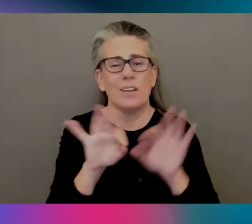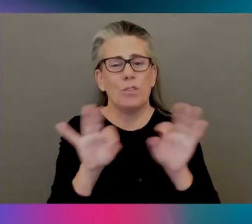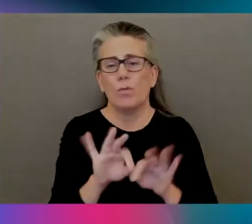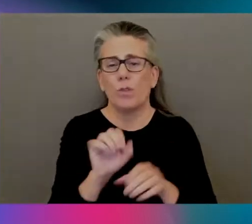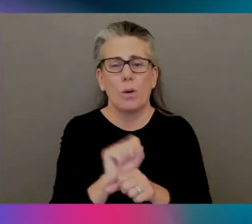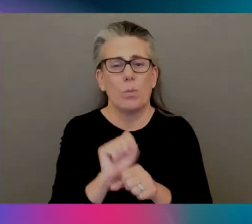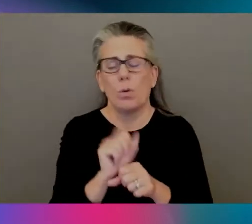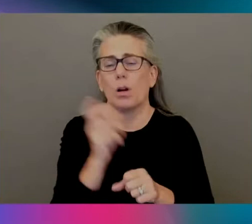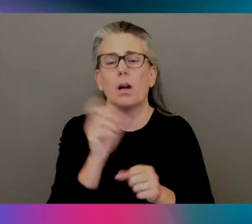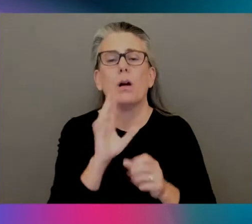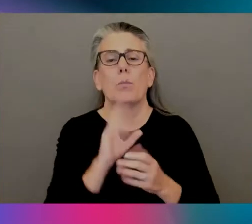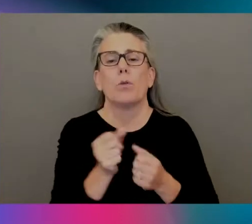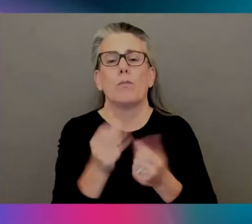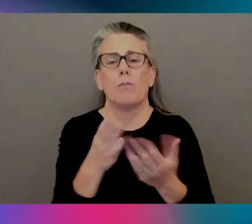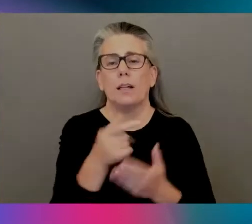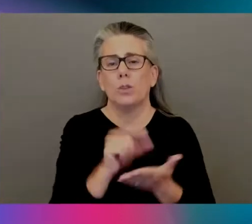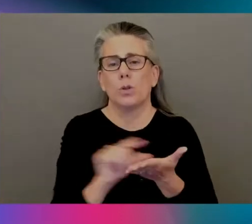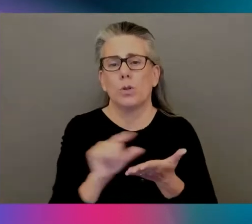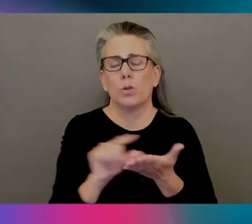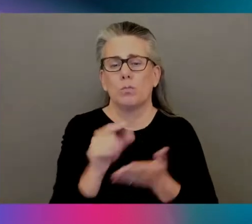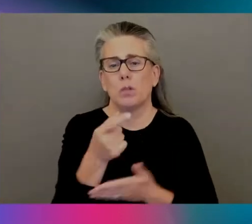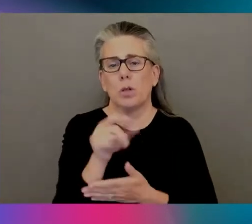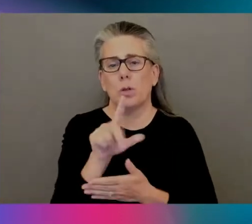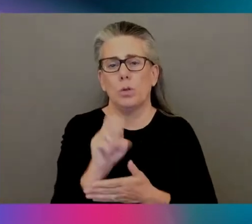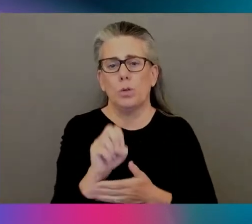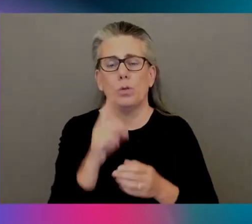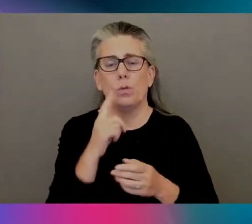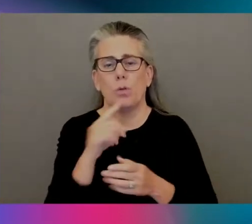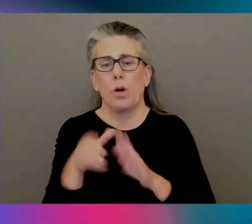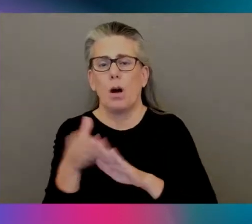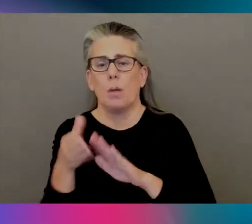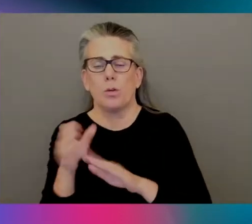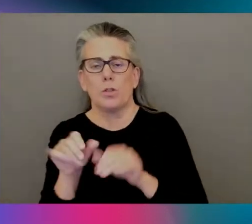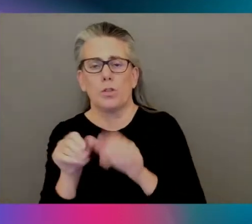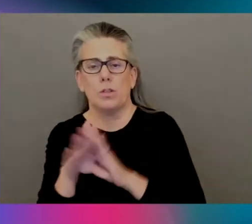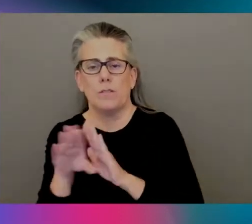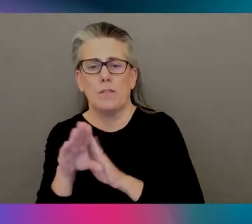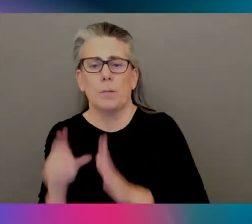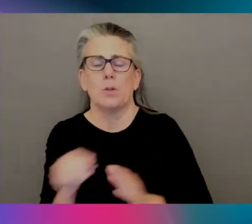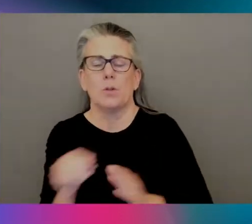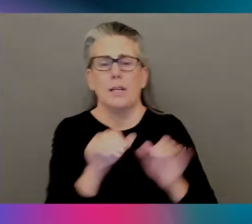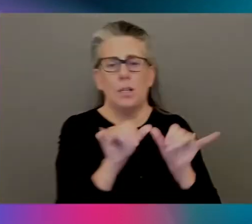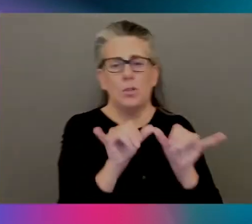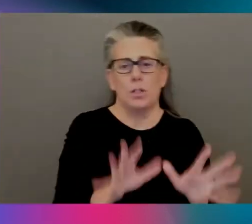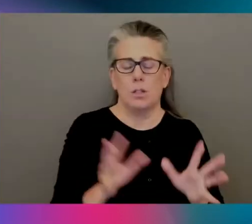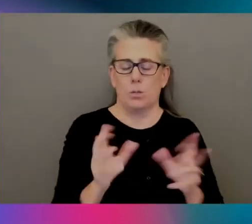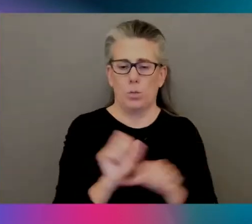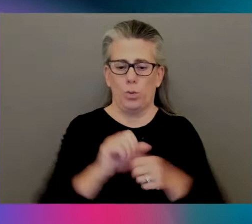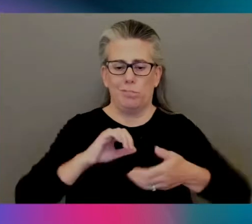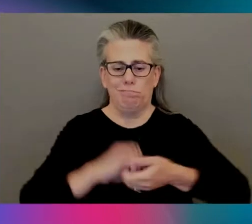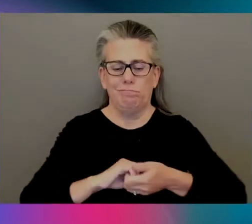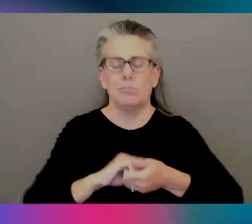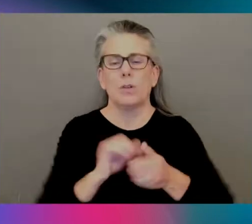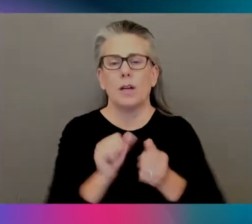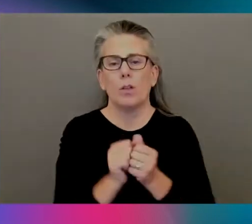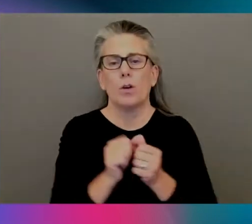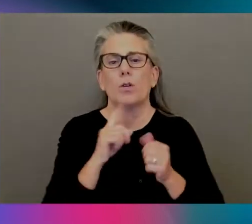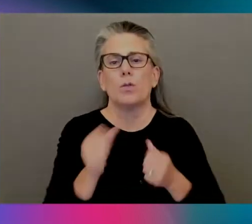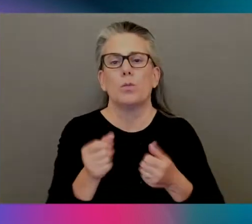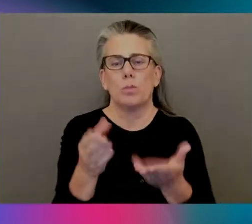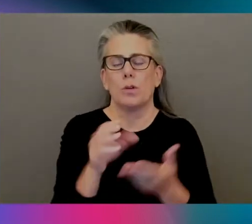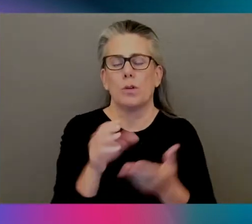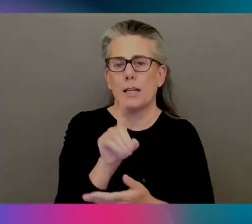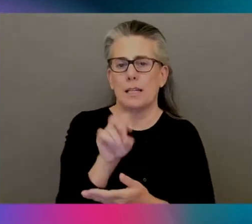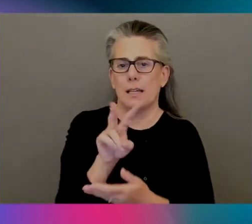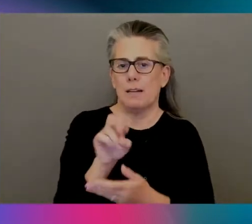machine learning developers and operations developers or operations engineers work together and bring DevOps workflows to the AI landscape. I